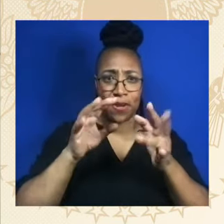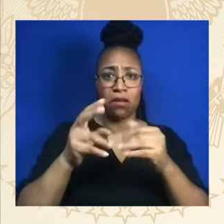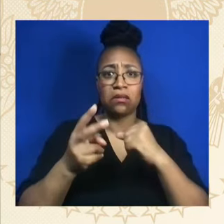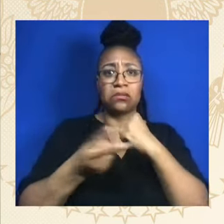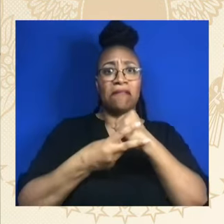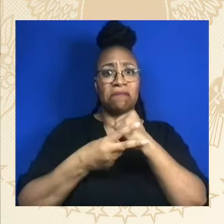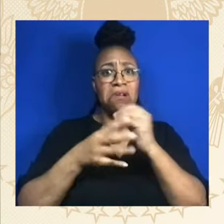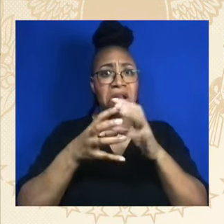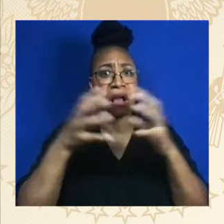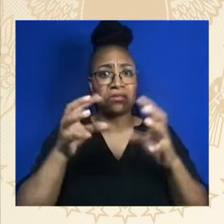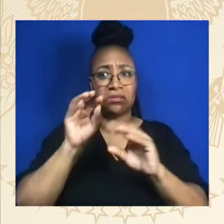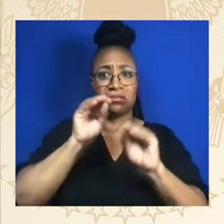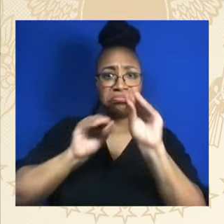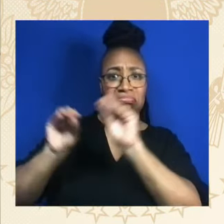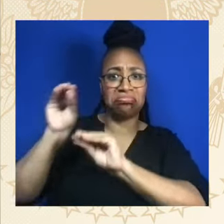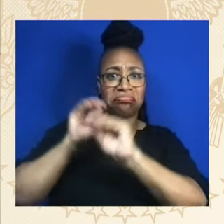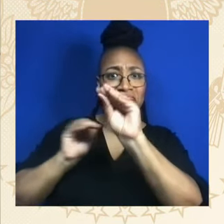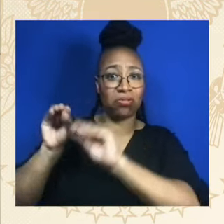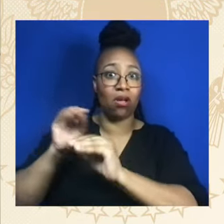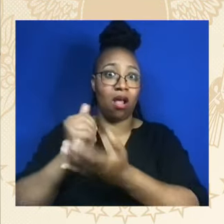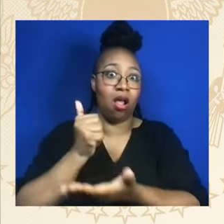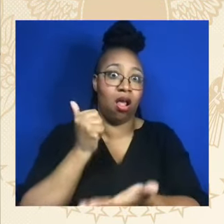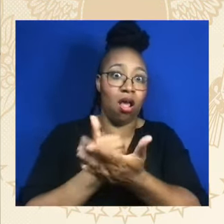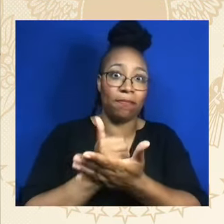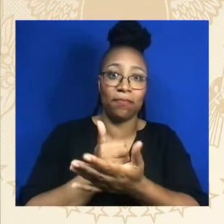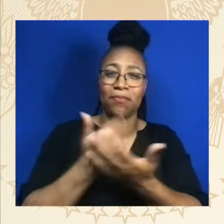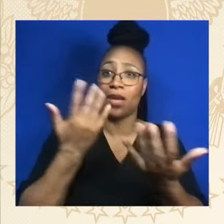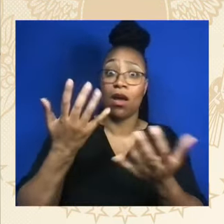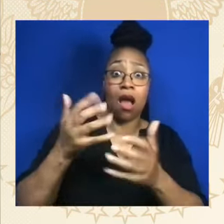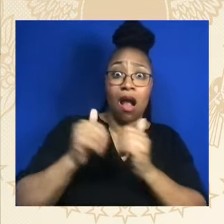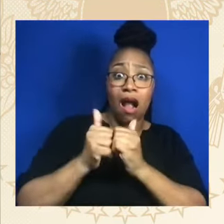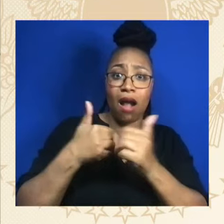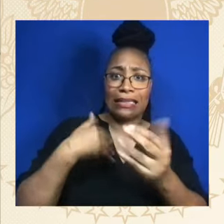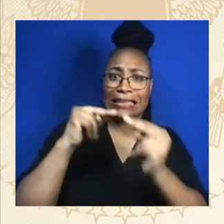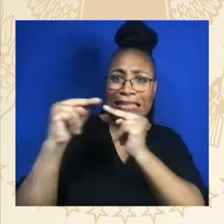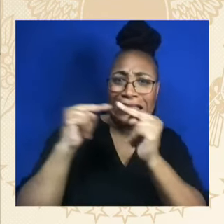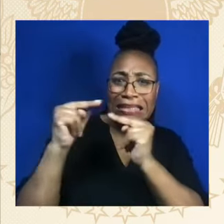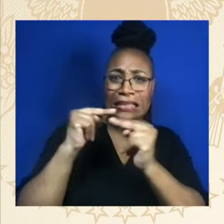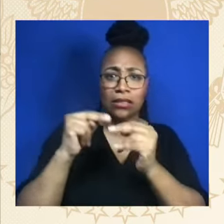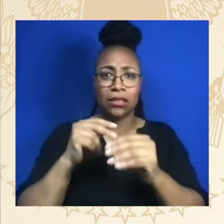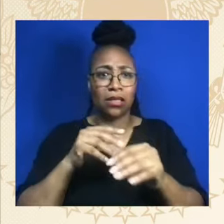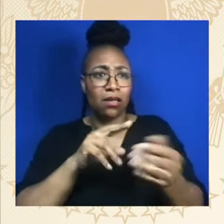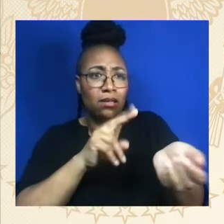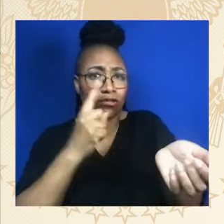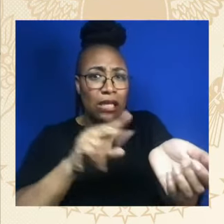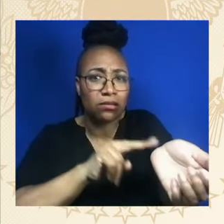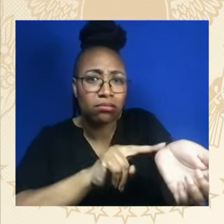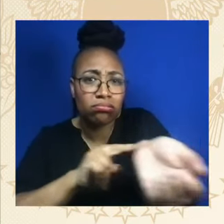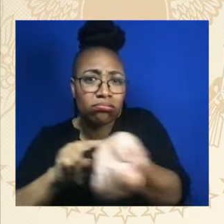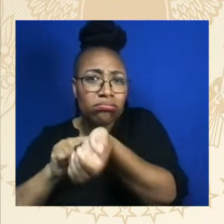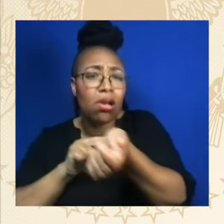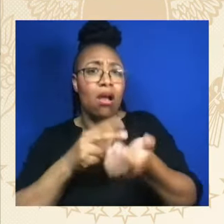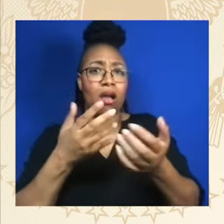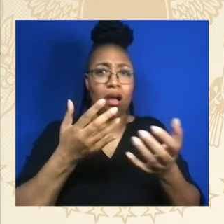beat them. We finally took them on because of the people in those rooms. That means instead of paying three, four hundred bucks a month for insulin, as of January